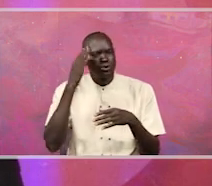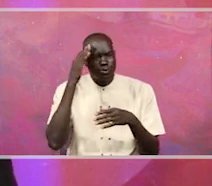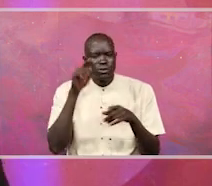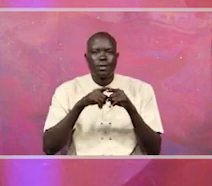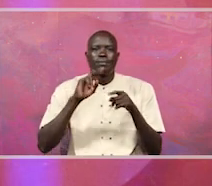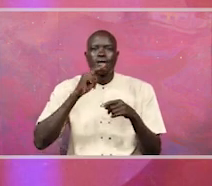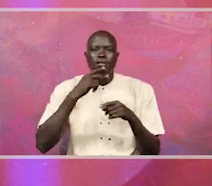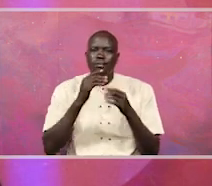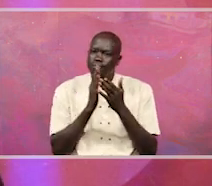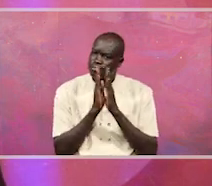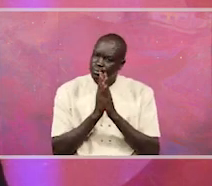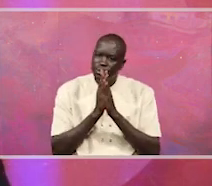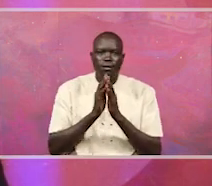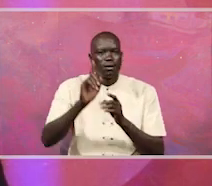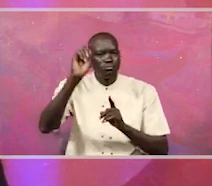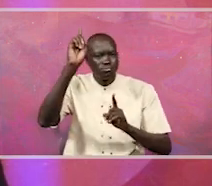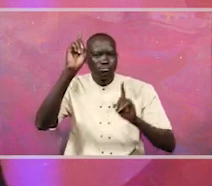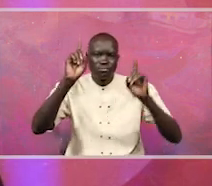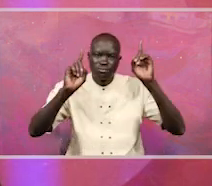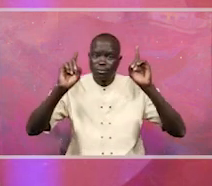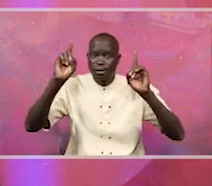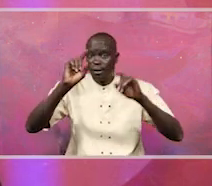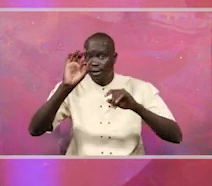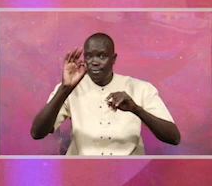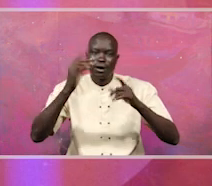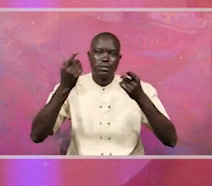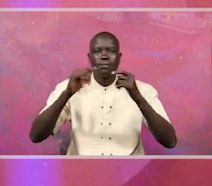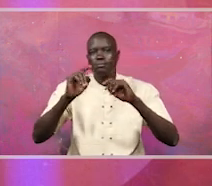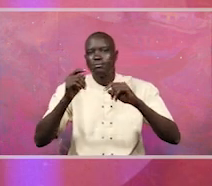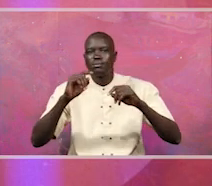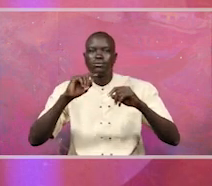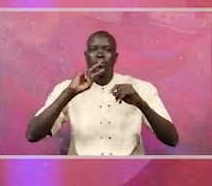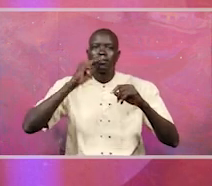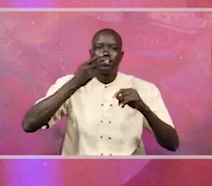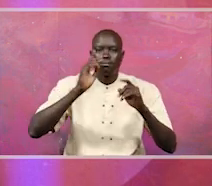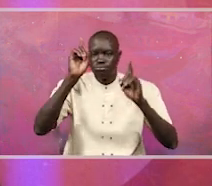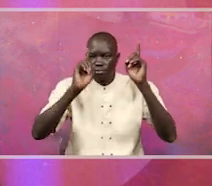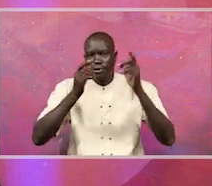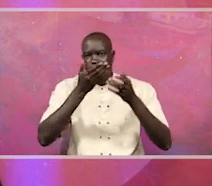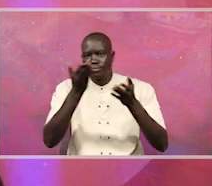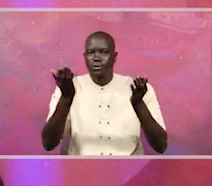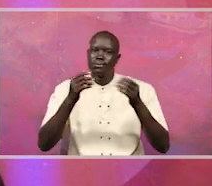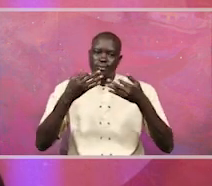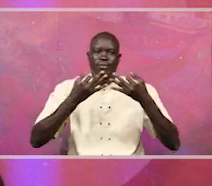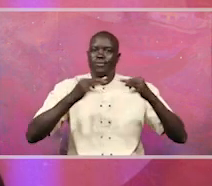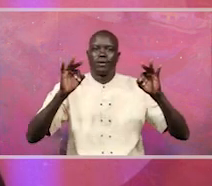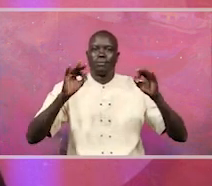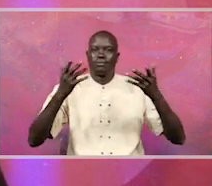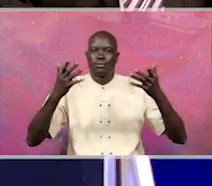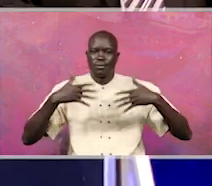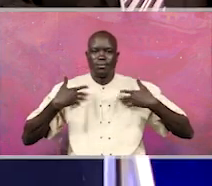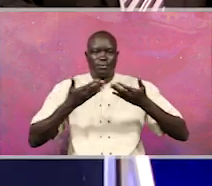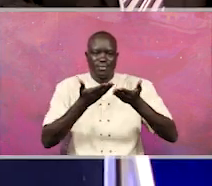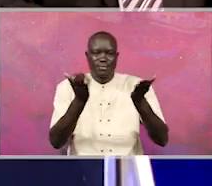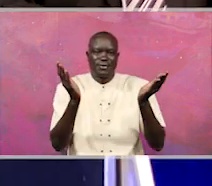But please put up your hand if you have a question or if you have a reaction to what the Honorable Minister is just saying. They're very happy, these people.